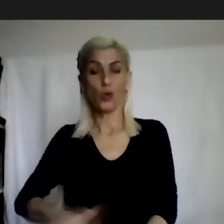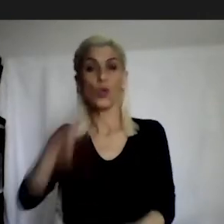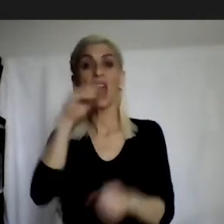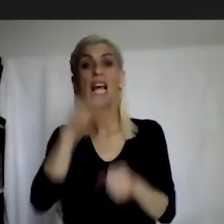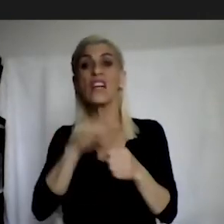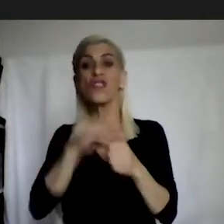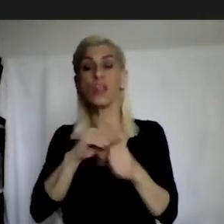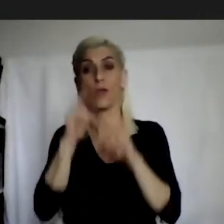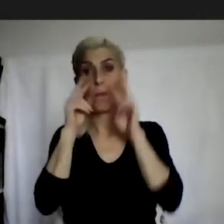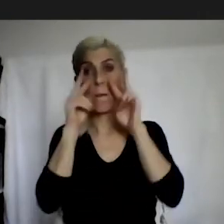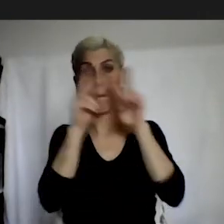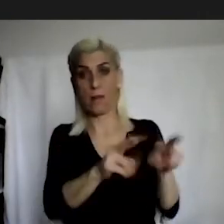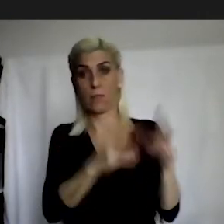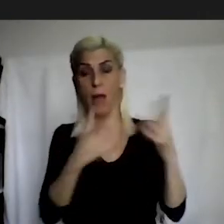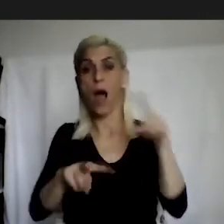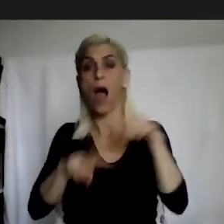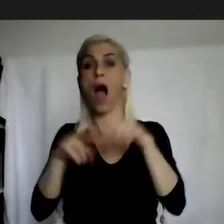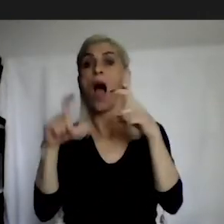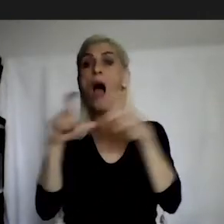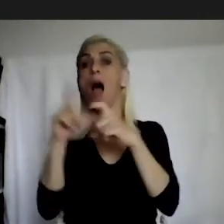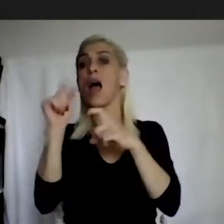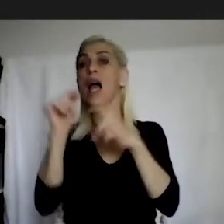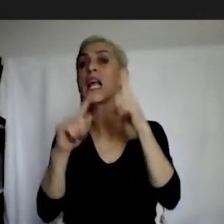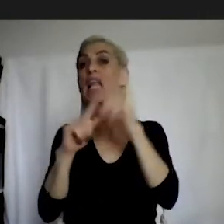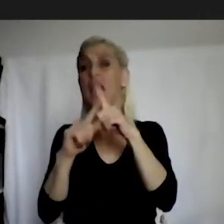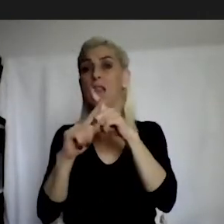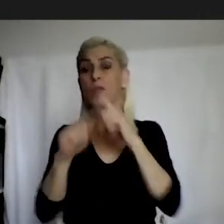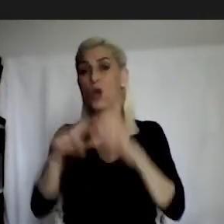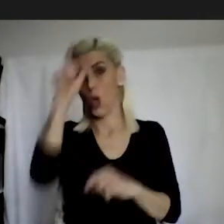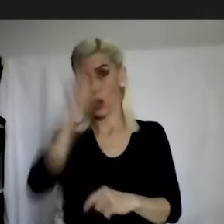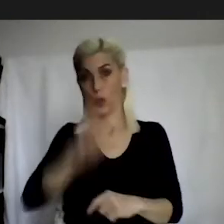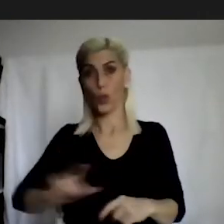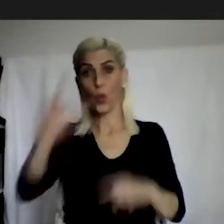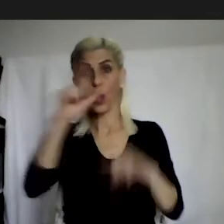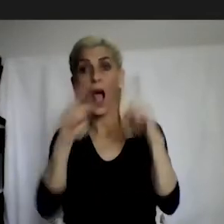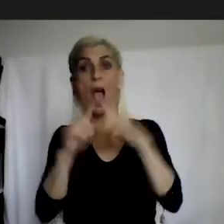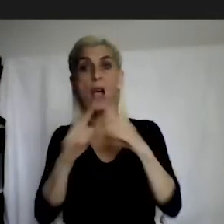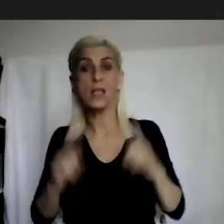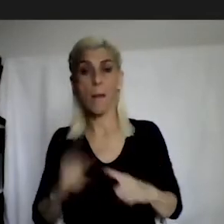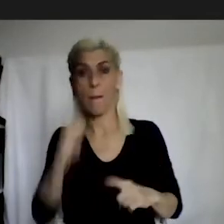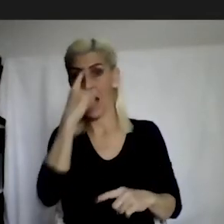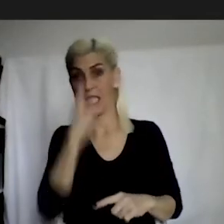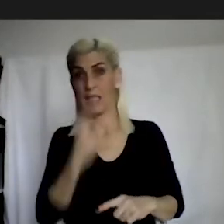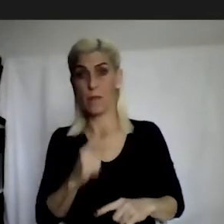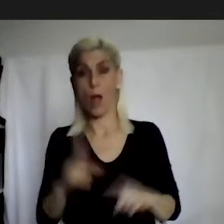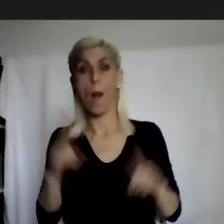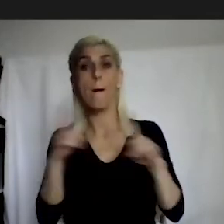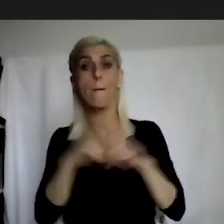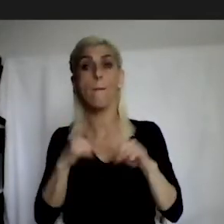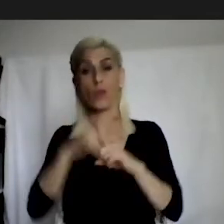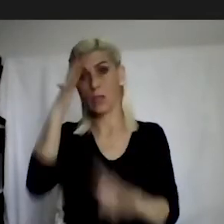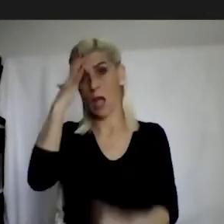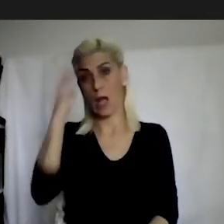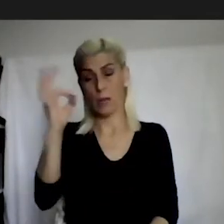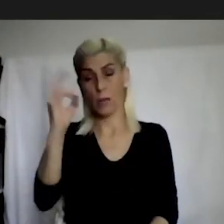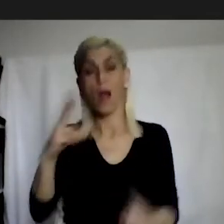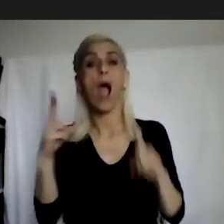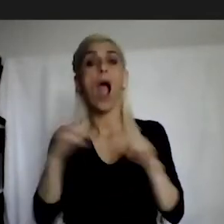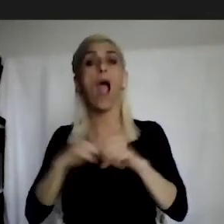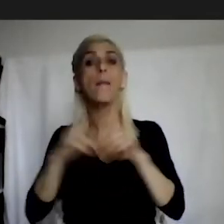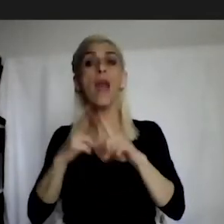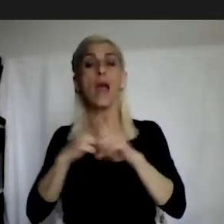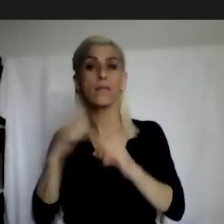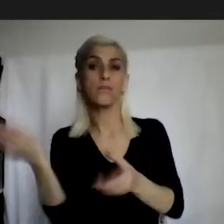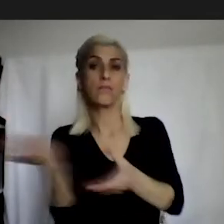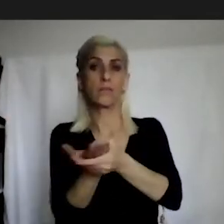According to the data presented to OSCE officially, by the way this was in cooperation with the police academy and